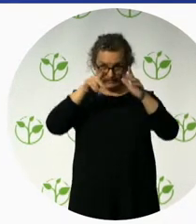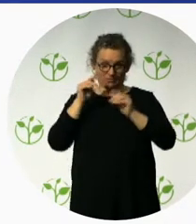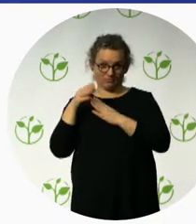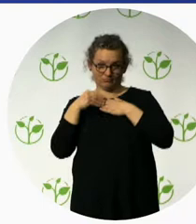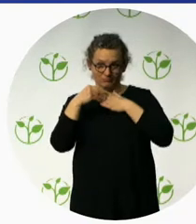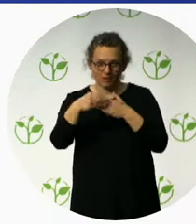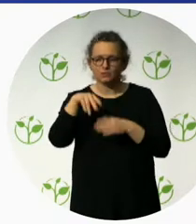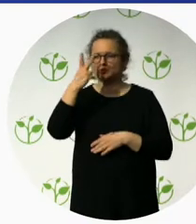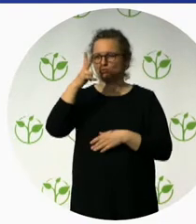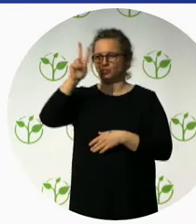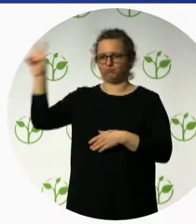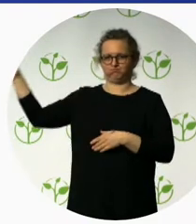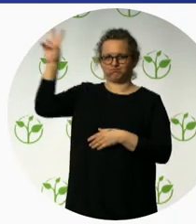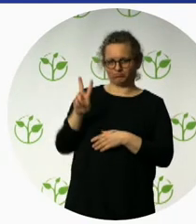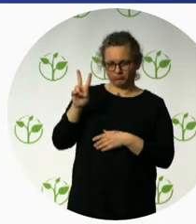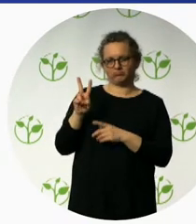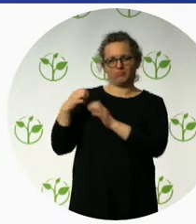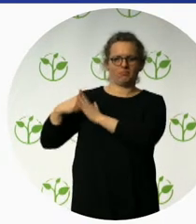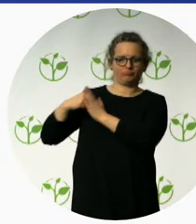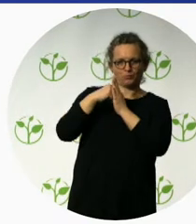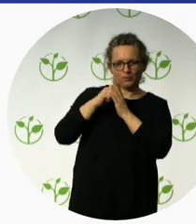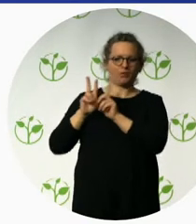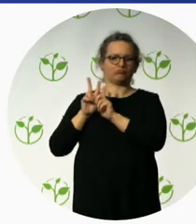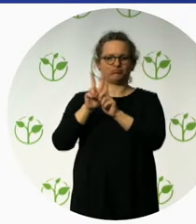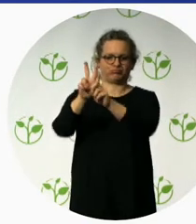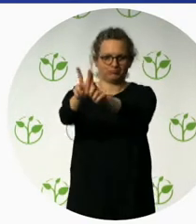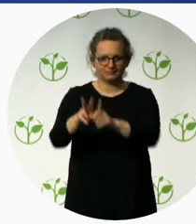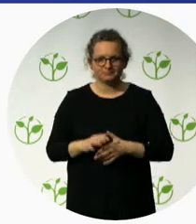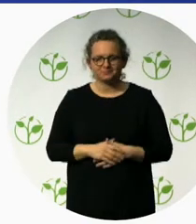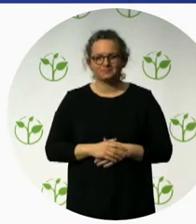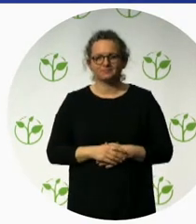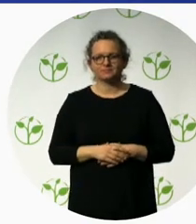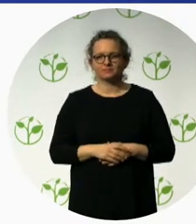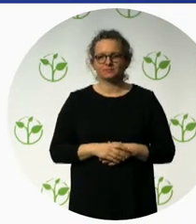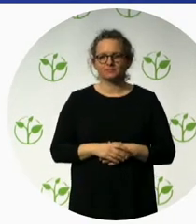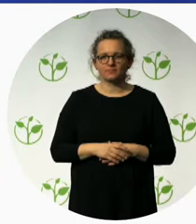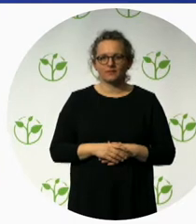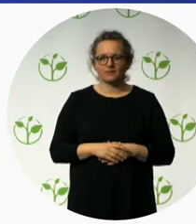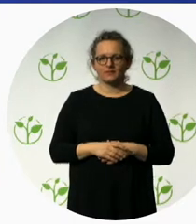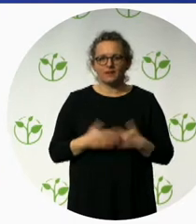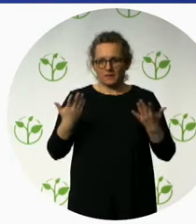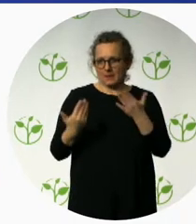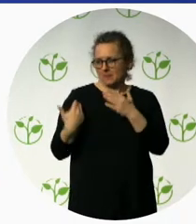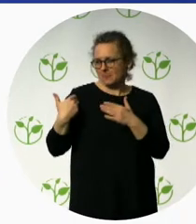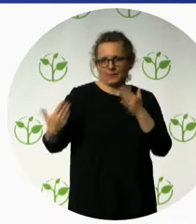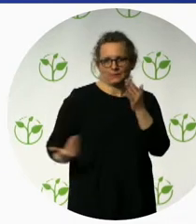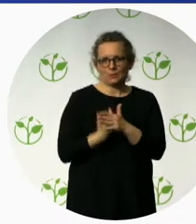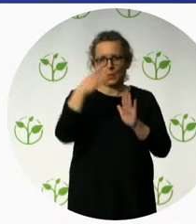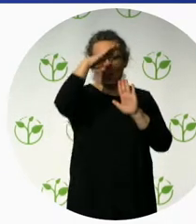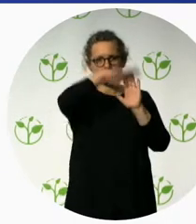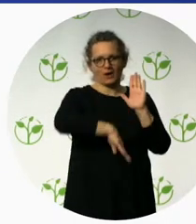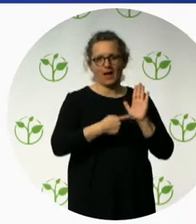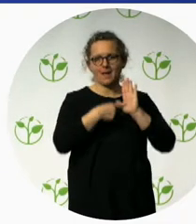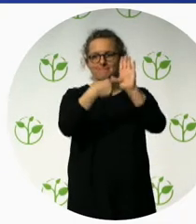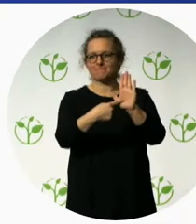Well, here, this is only since 2017 that we have included Argentina. We've only done one tour, but